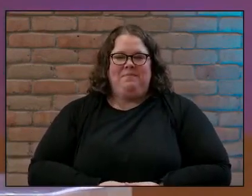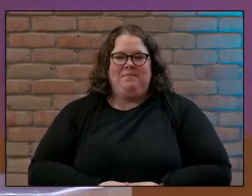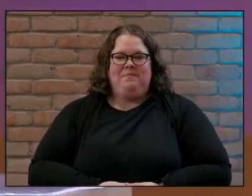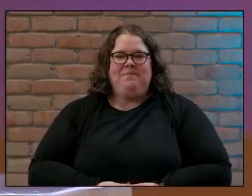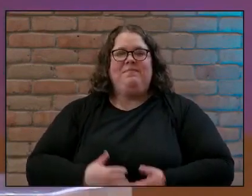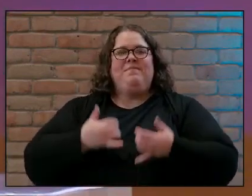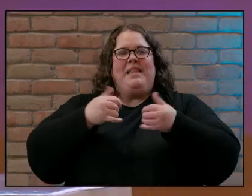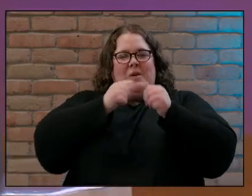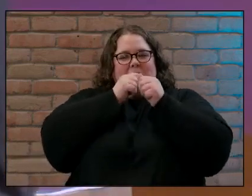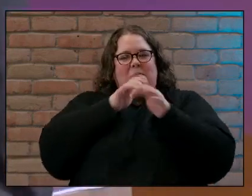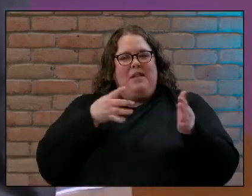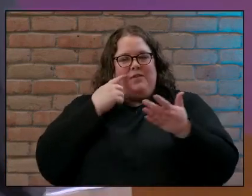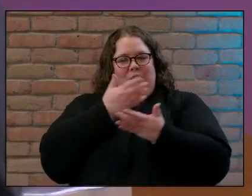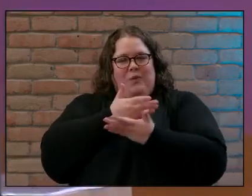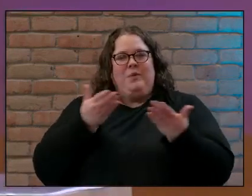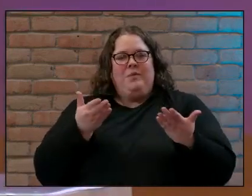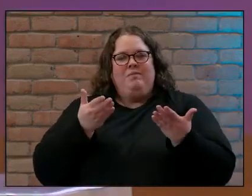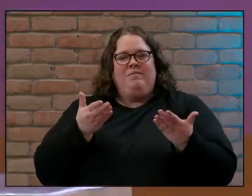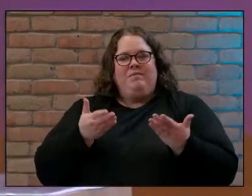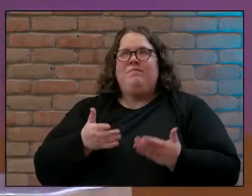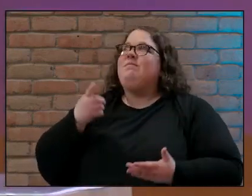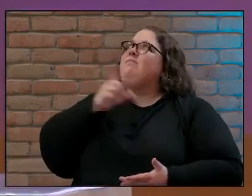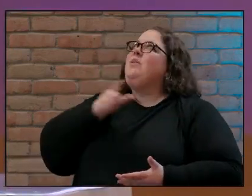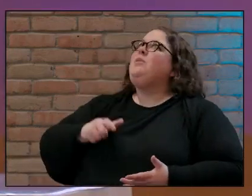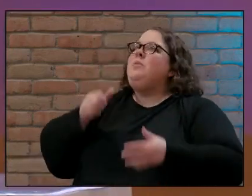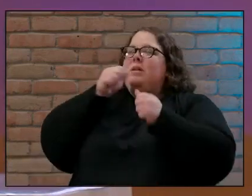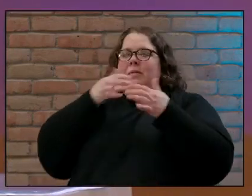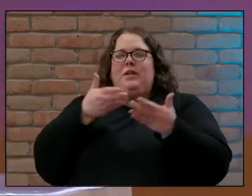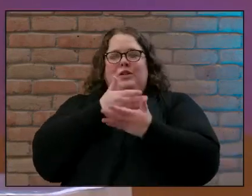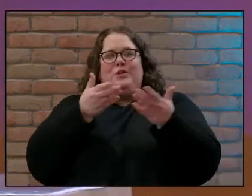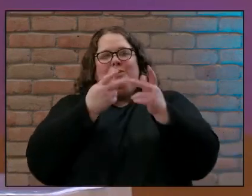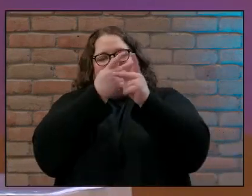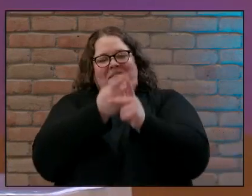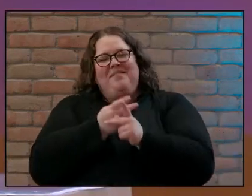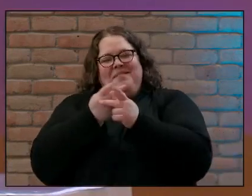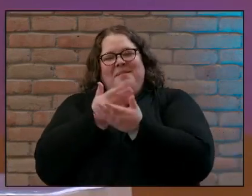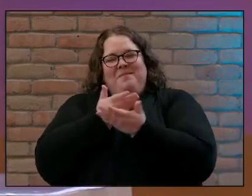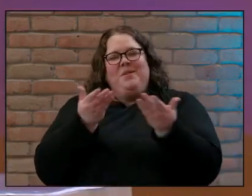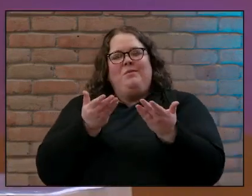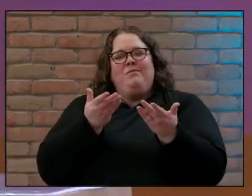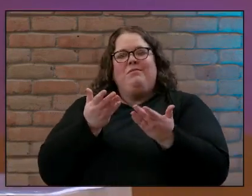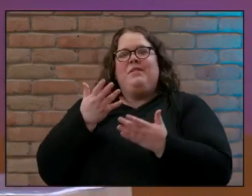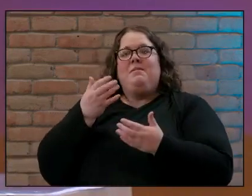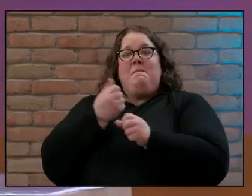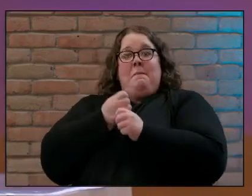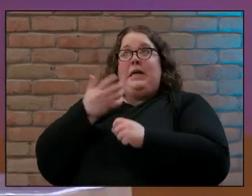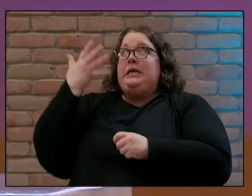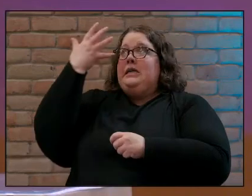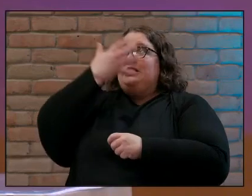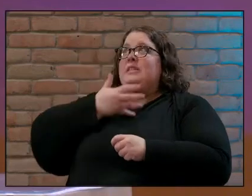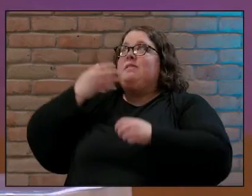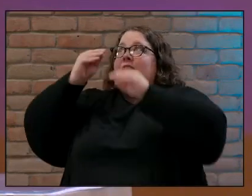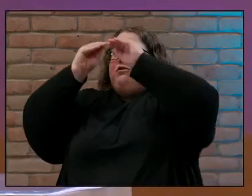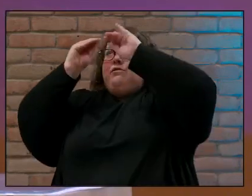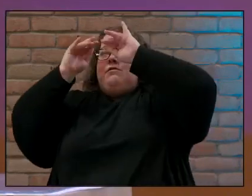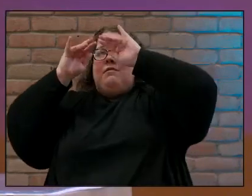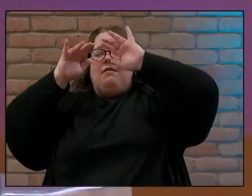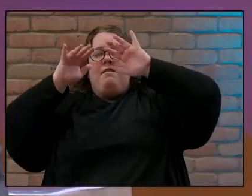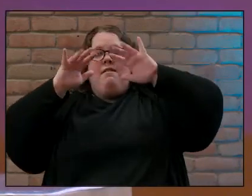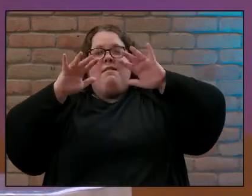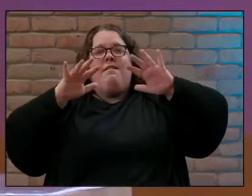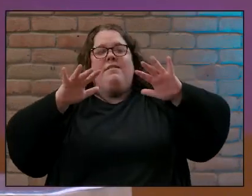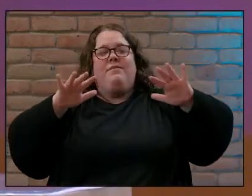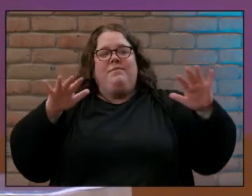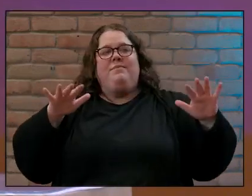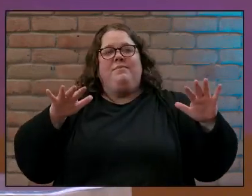now receive the blessing of our Lord the Lord bless you and keep you the Lord make his face shine upon you and be